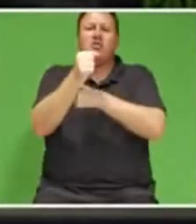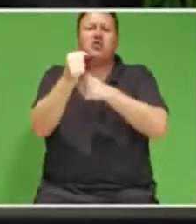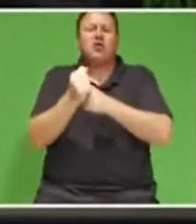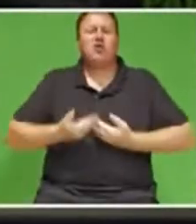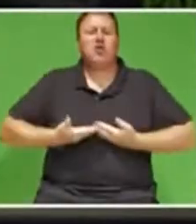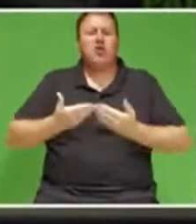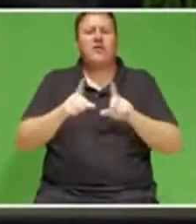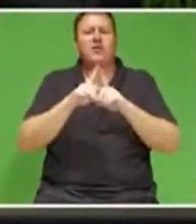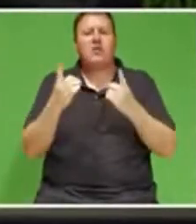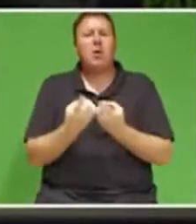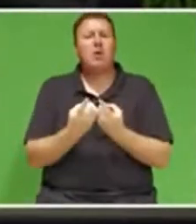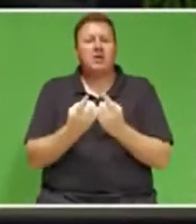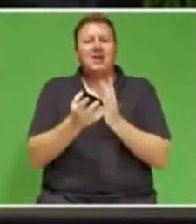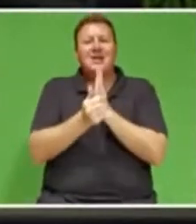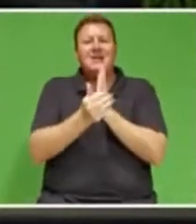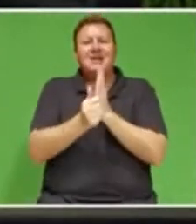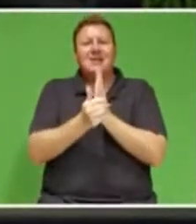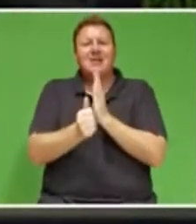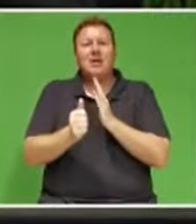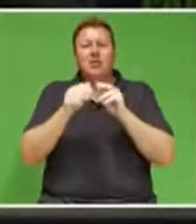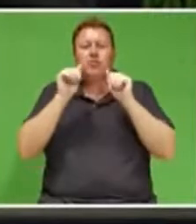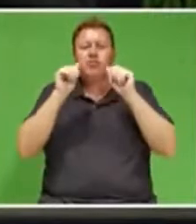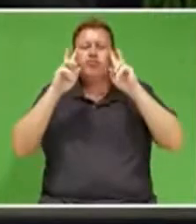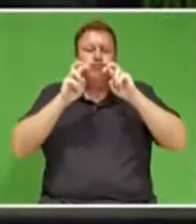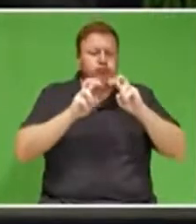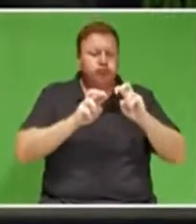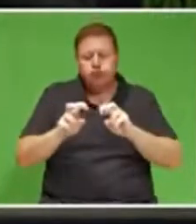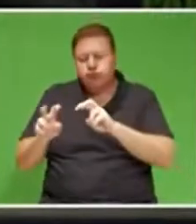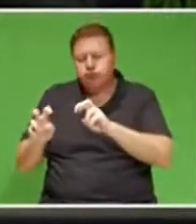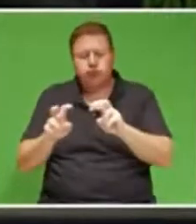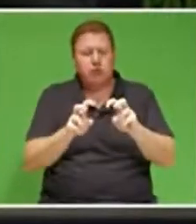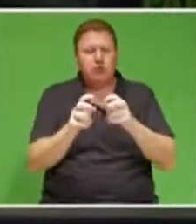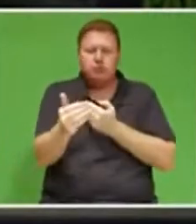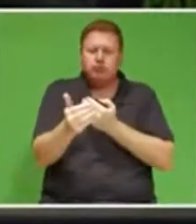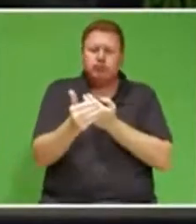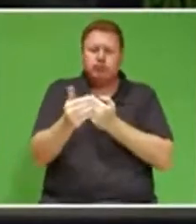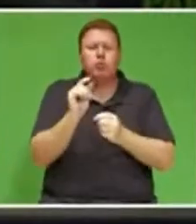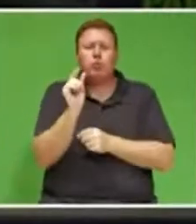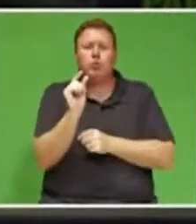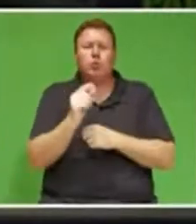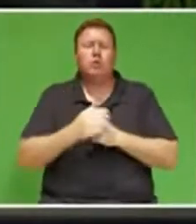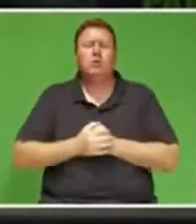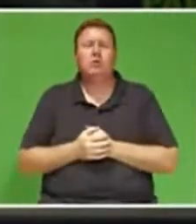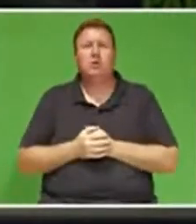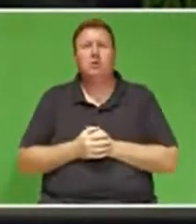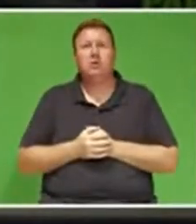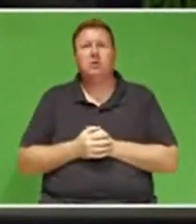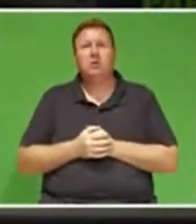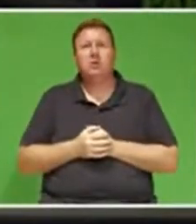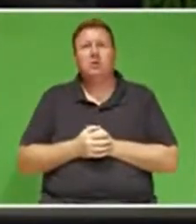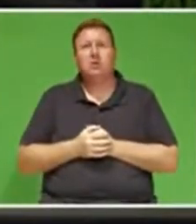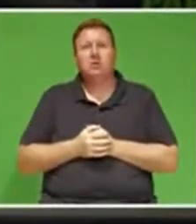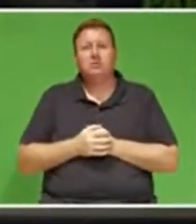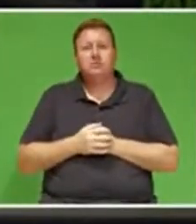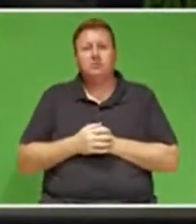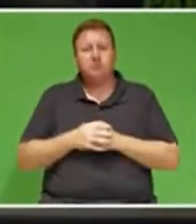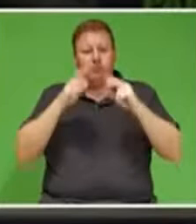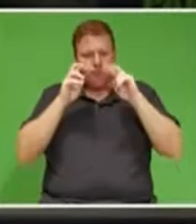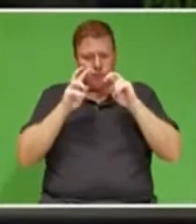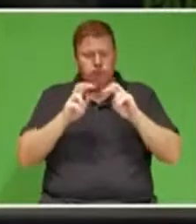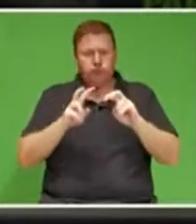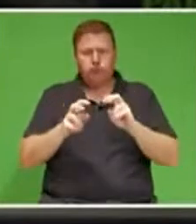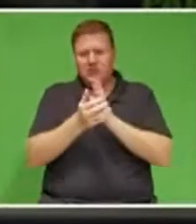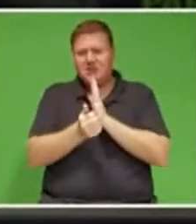conduct skills audits within a short space of time. These audits...